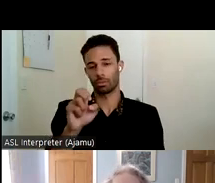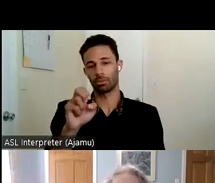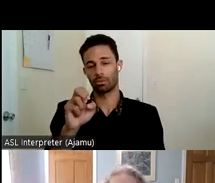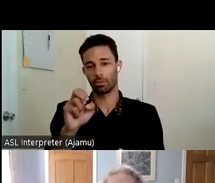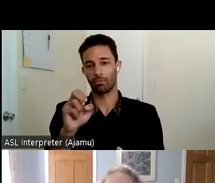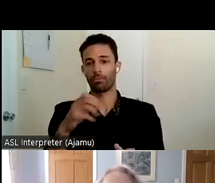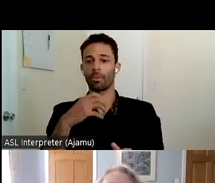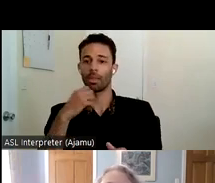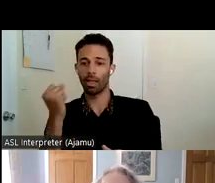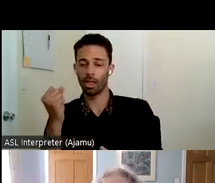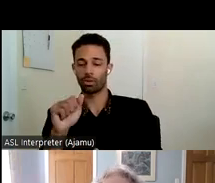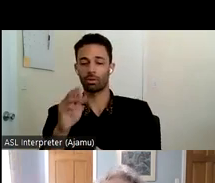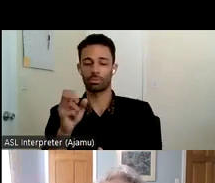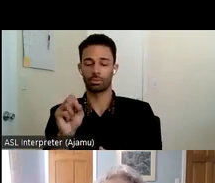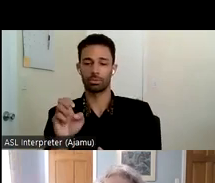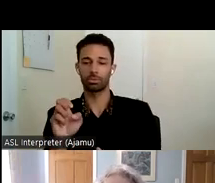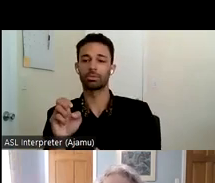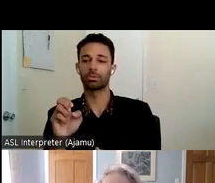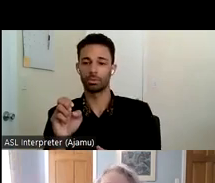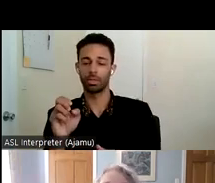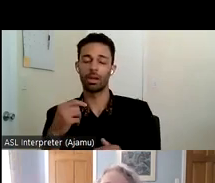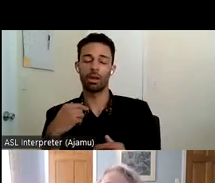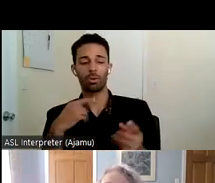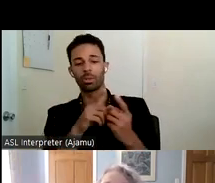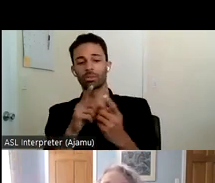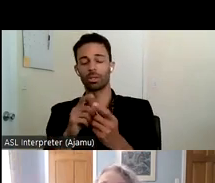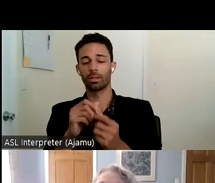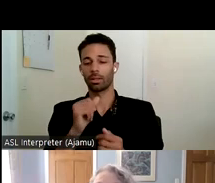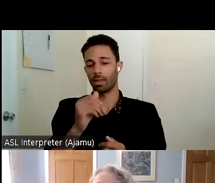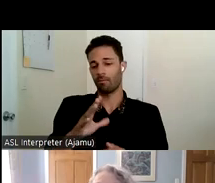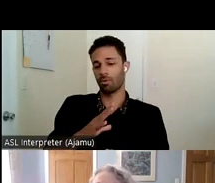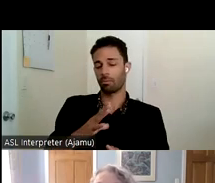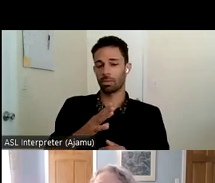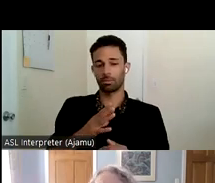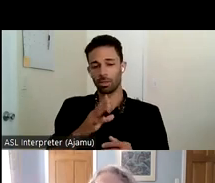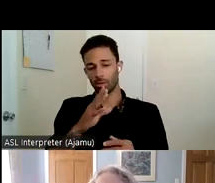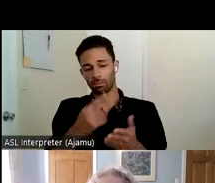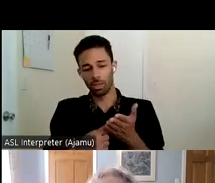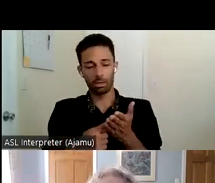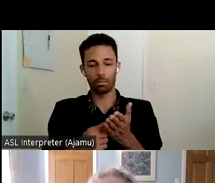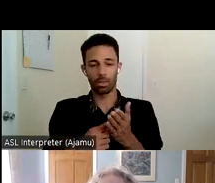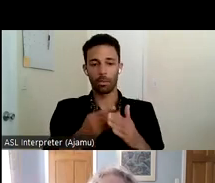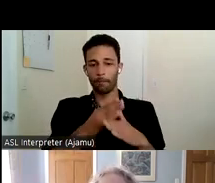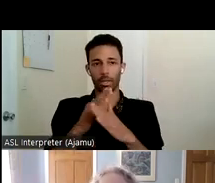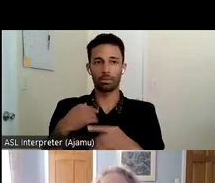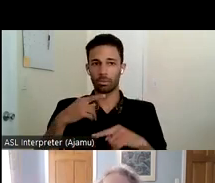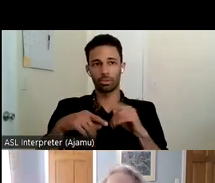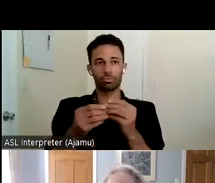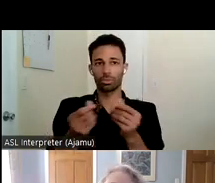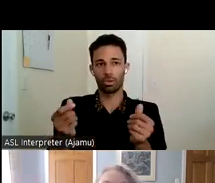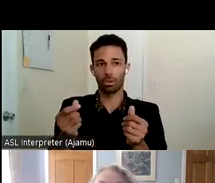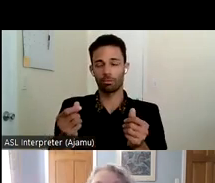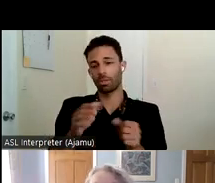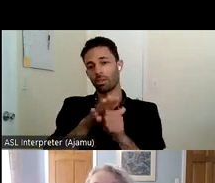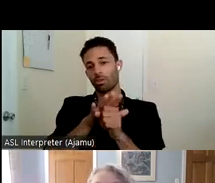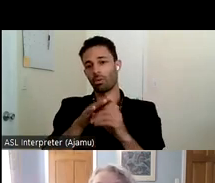and we had started meeting informally to talk about barriers that we couldn't resolve at the local level so we started